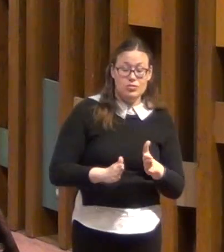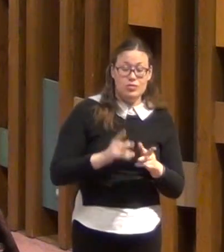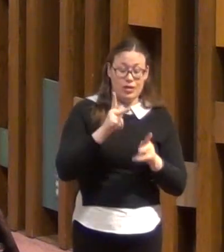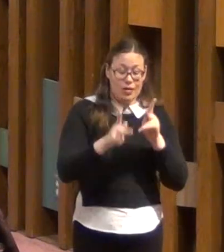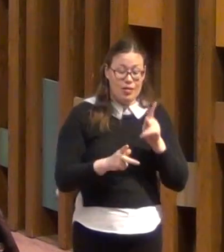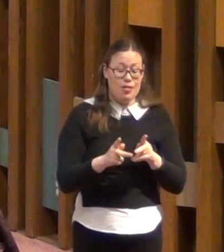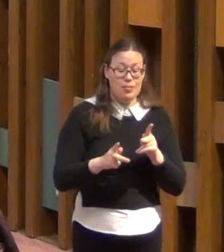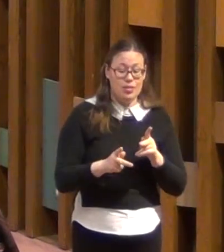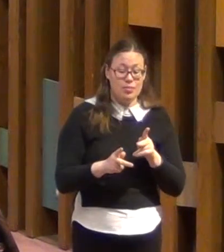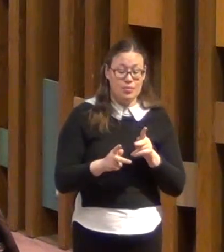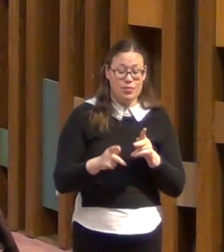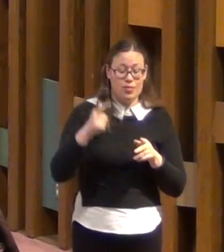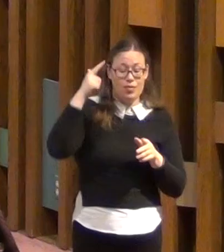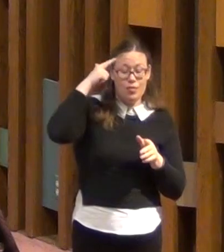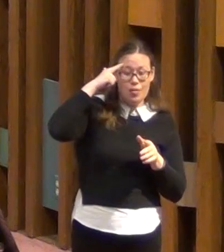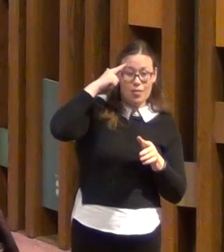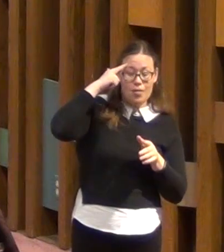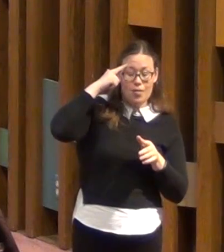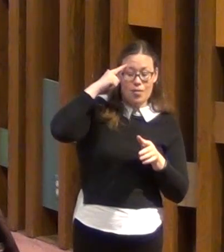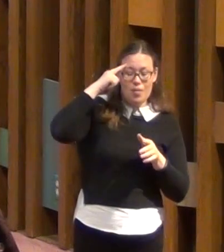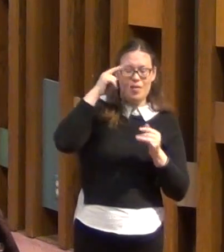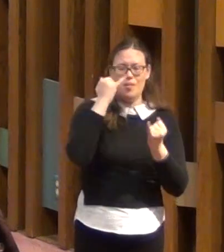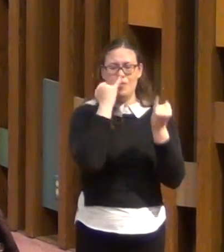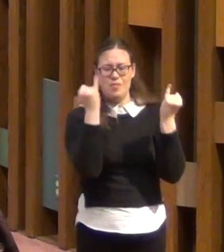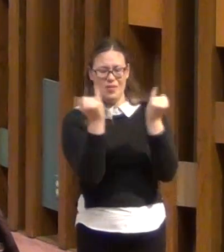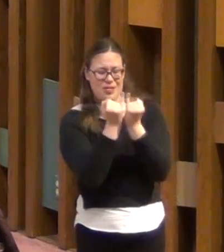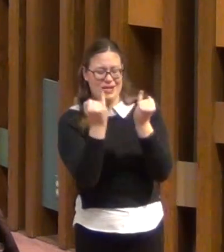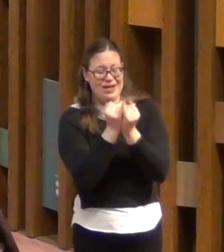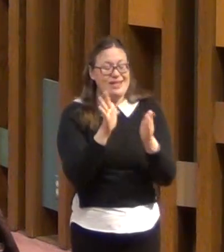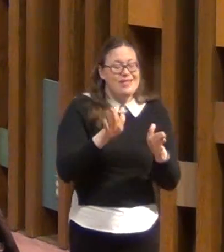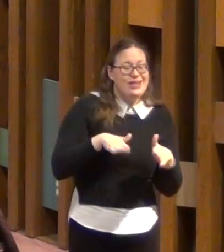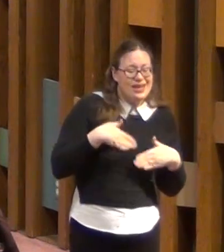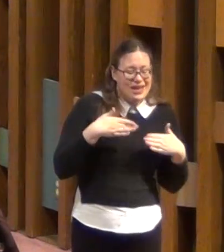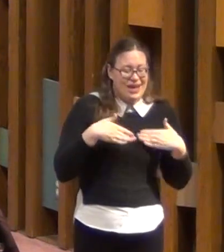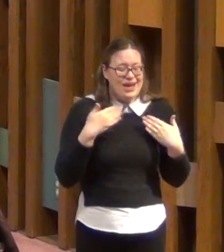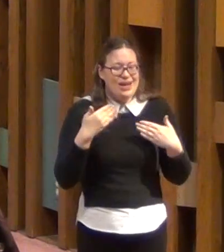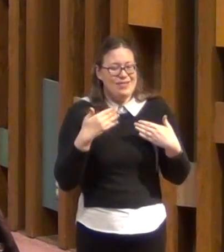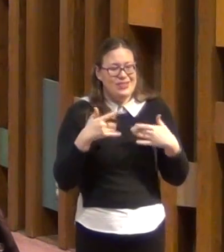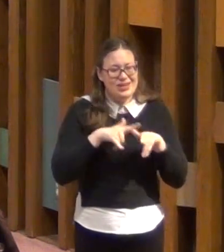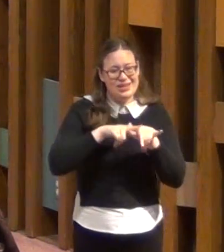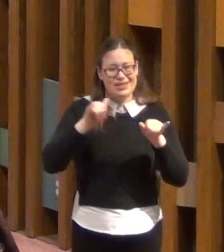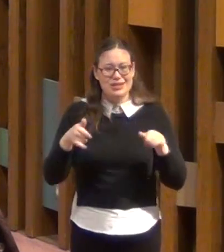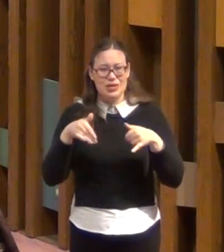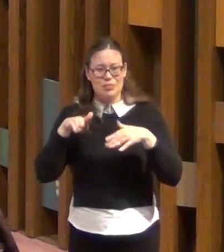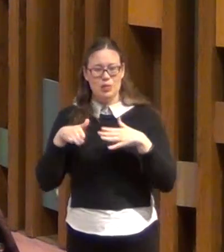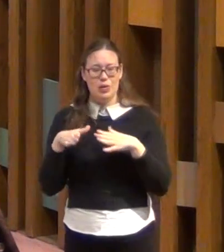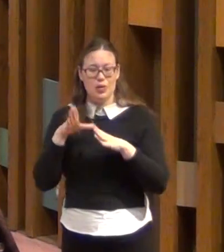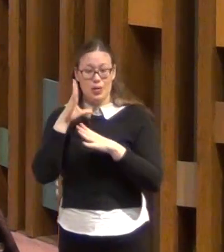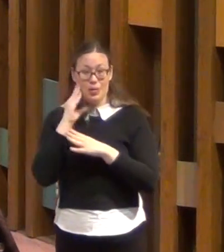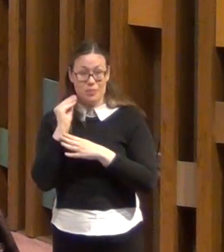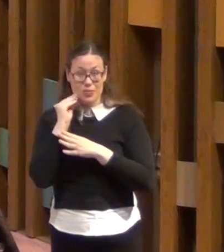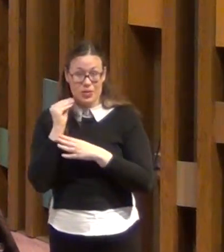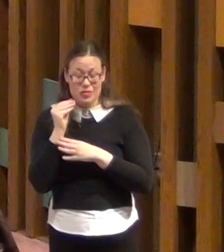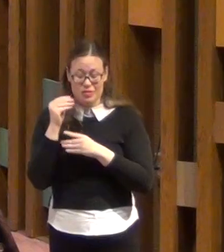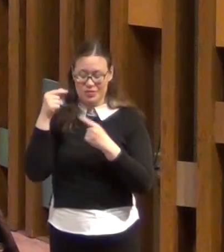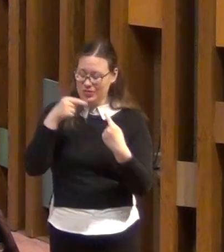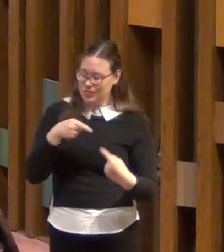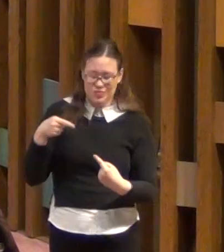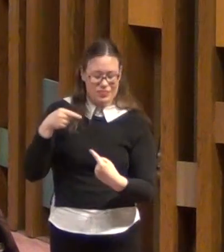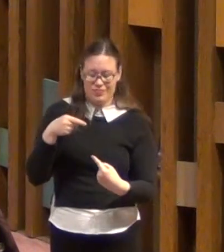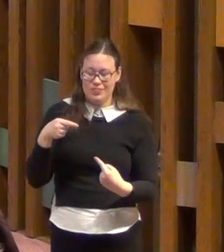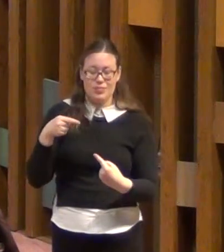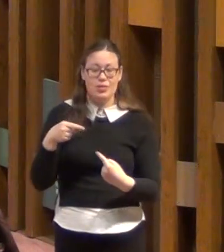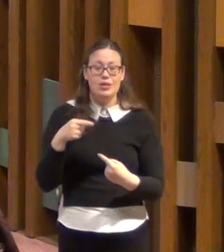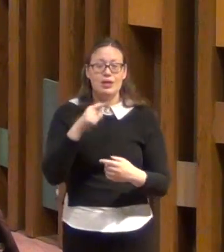we don't feign strength when we face troubles. We don't make light of them to impress others. People of faith